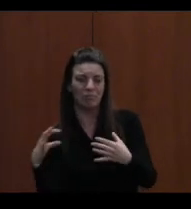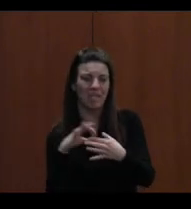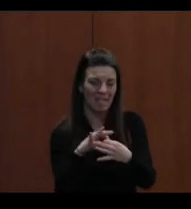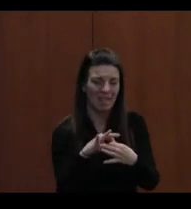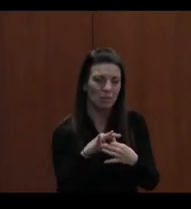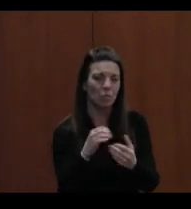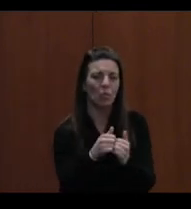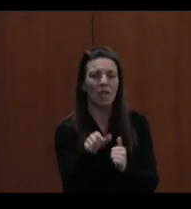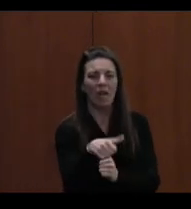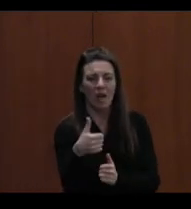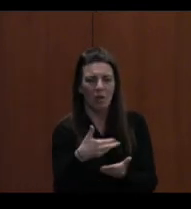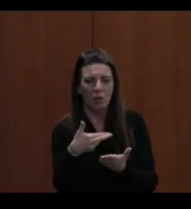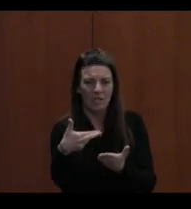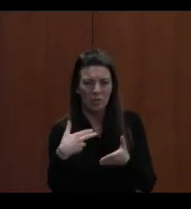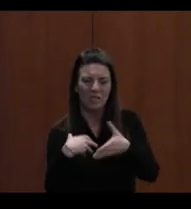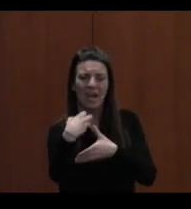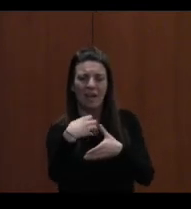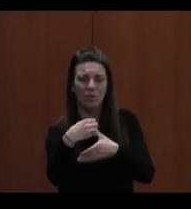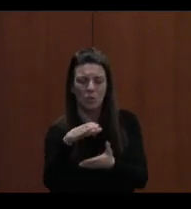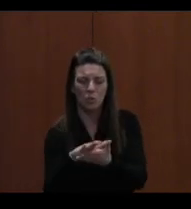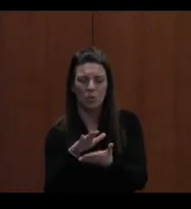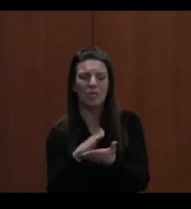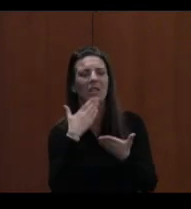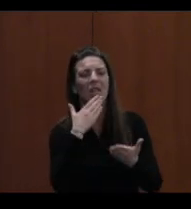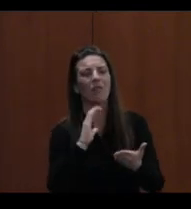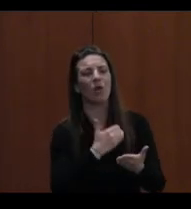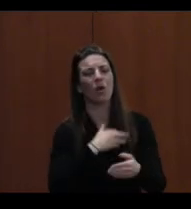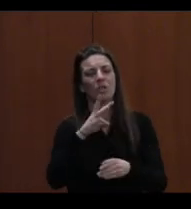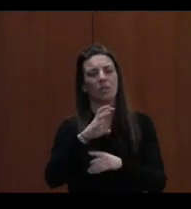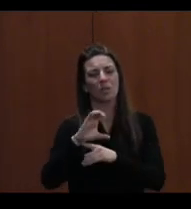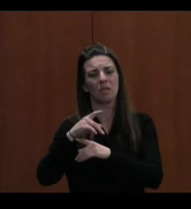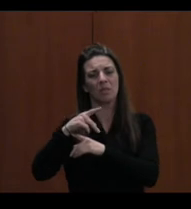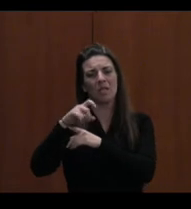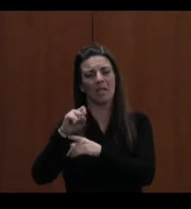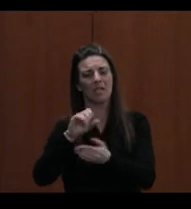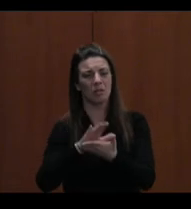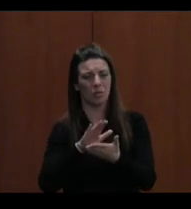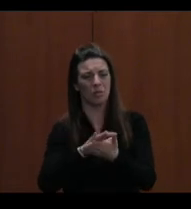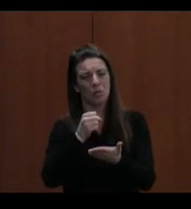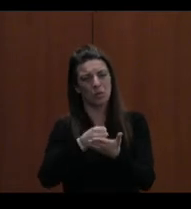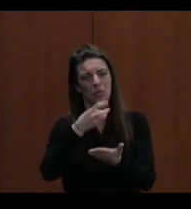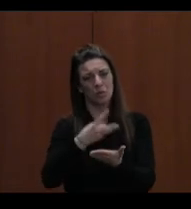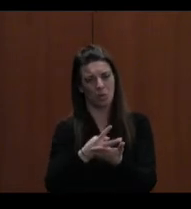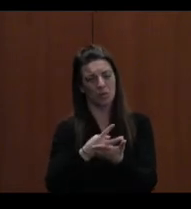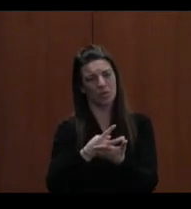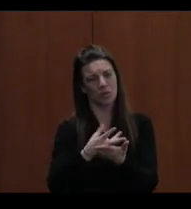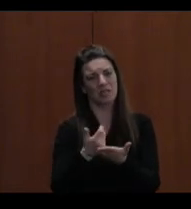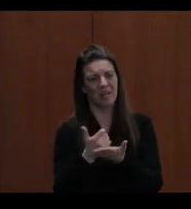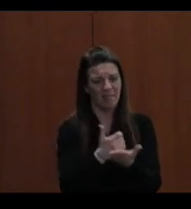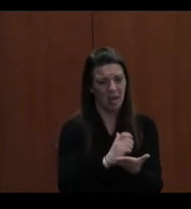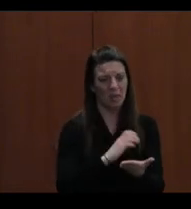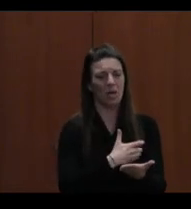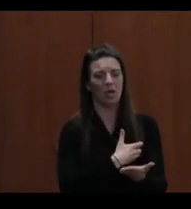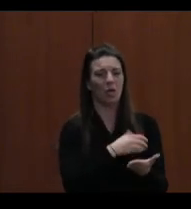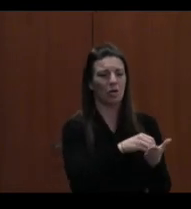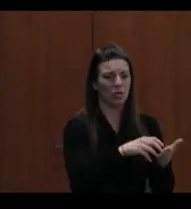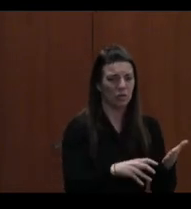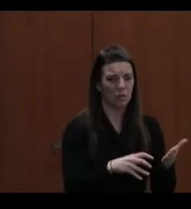Thank you to our WCPS school social workers for your dedication and support to students, staff members, and families.